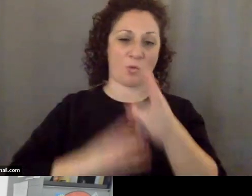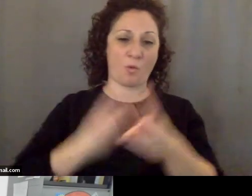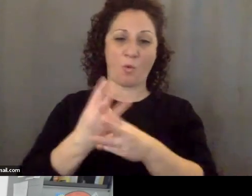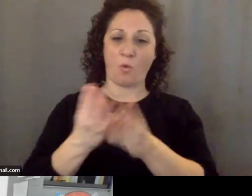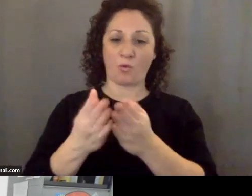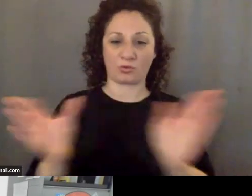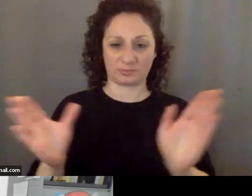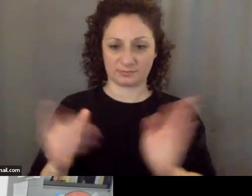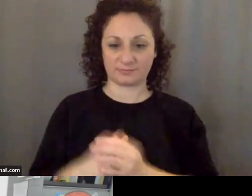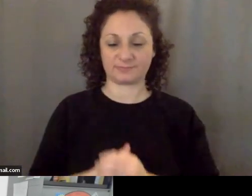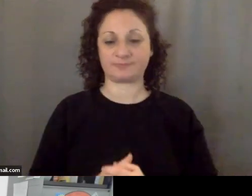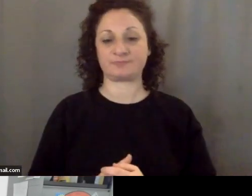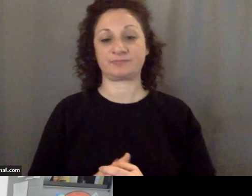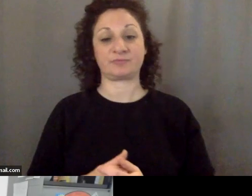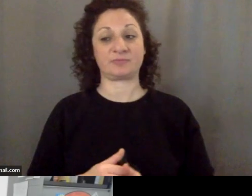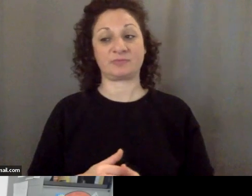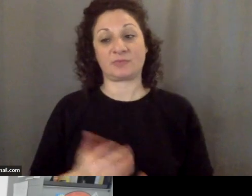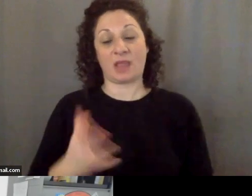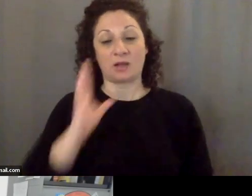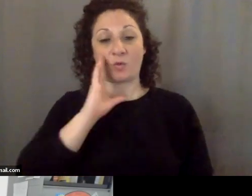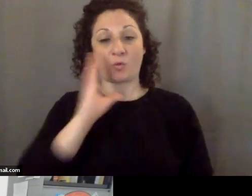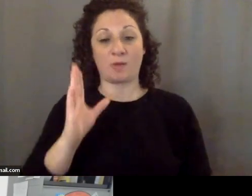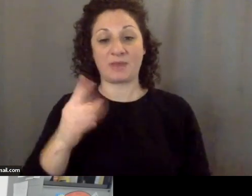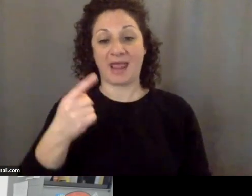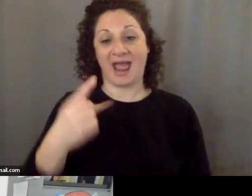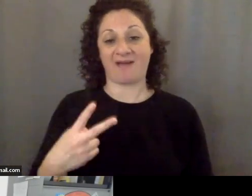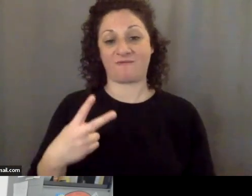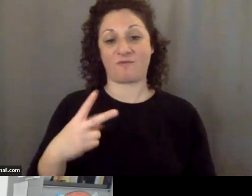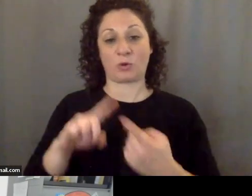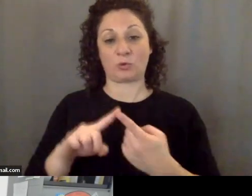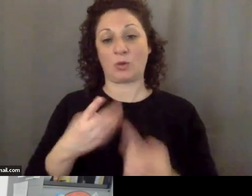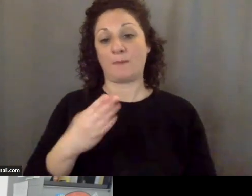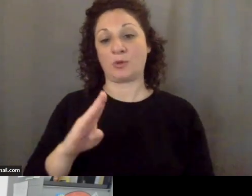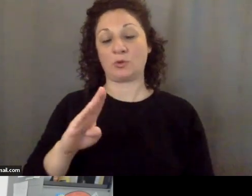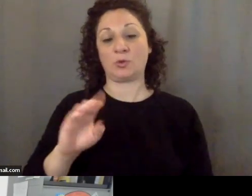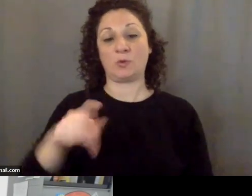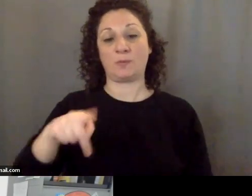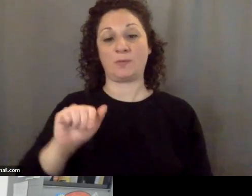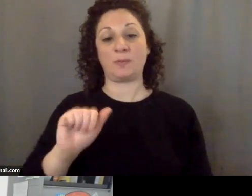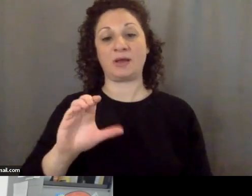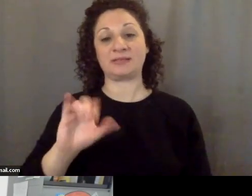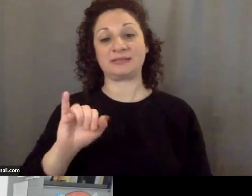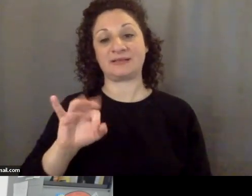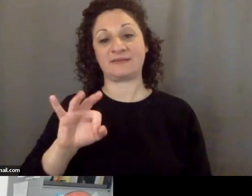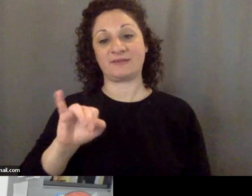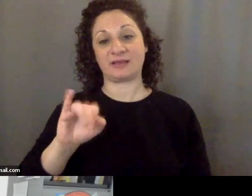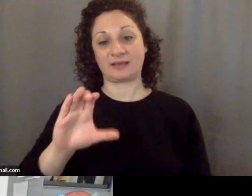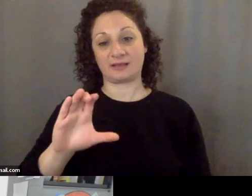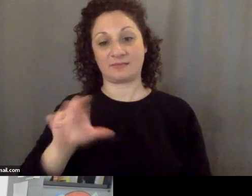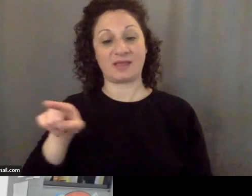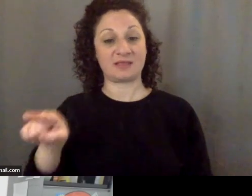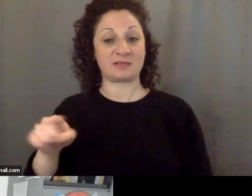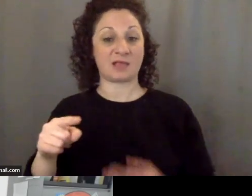and we be halfway to the blue Pacific and they talk a lot about a weapon they developed that could hit